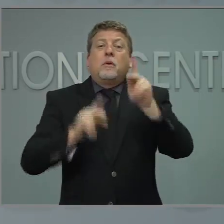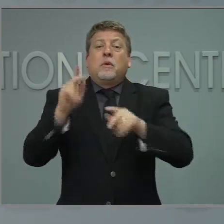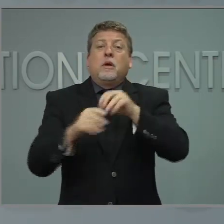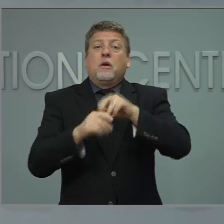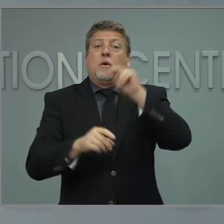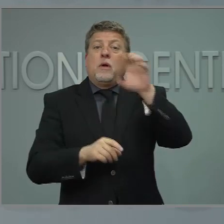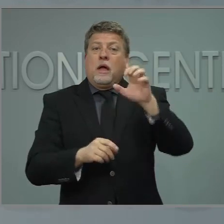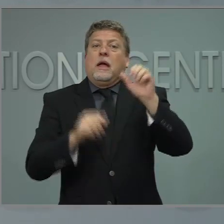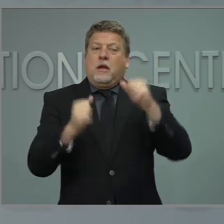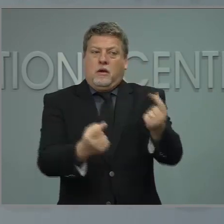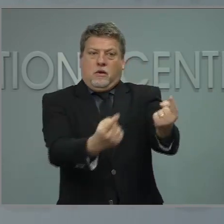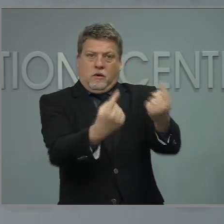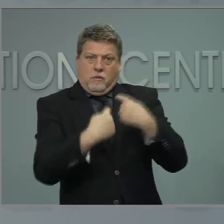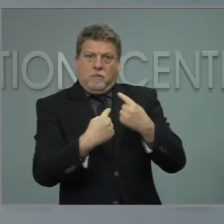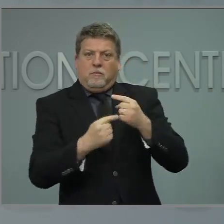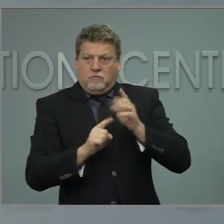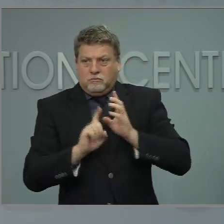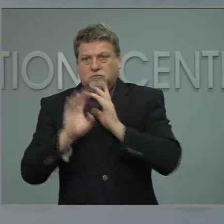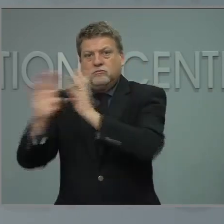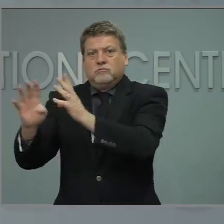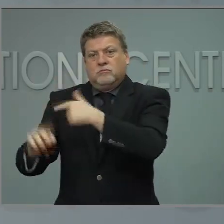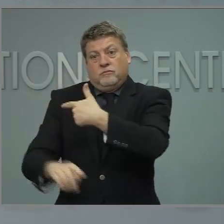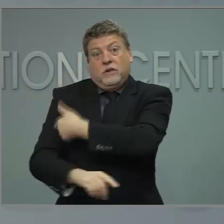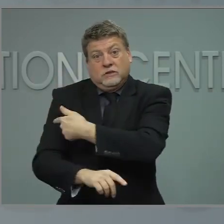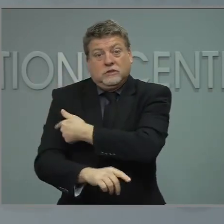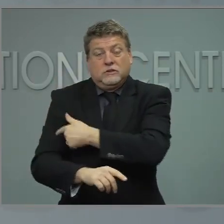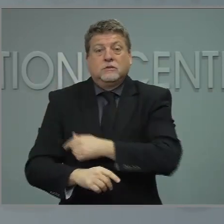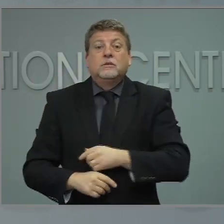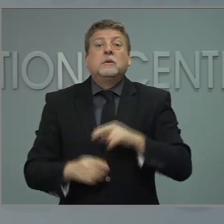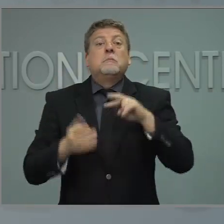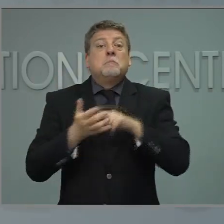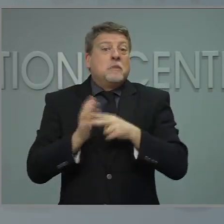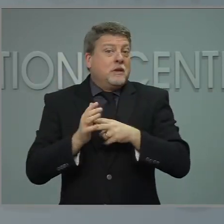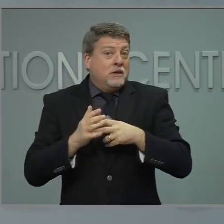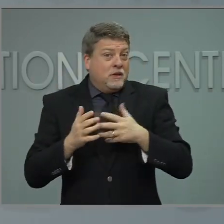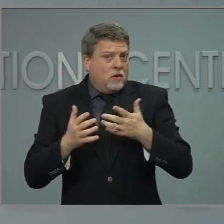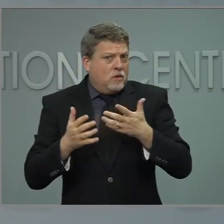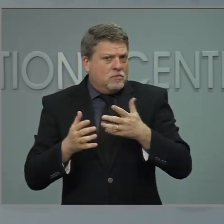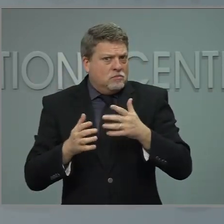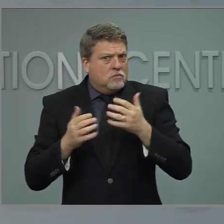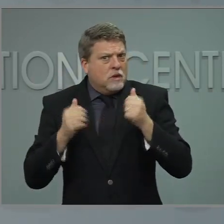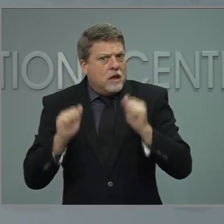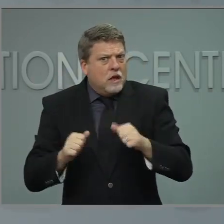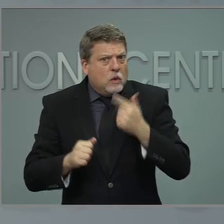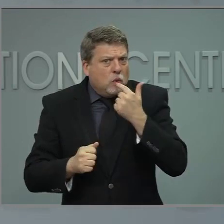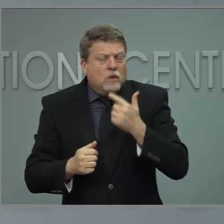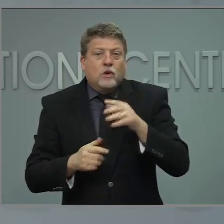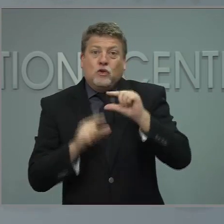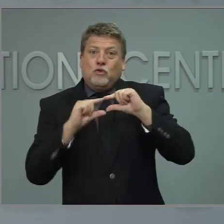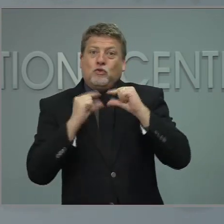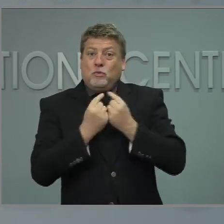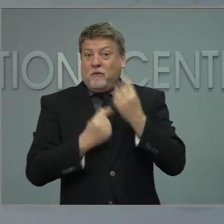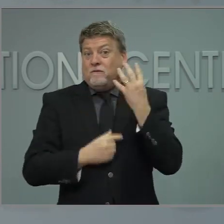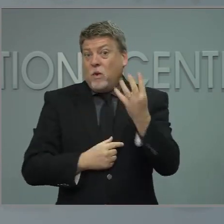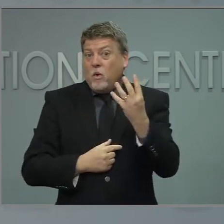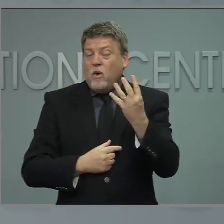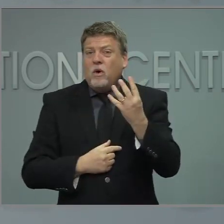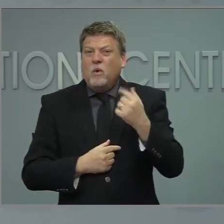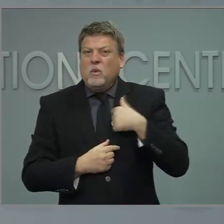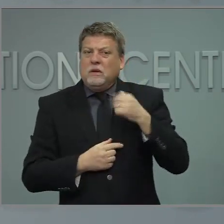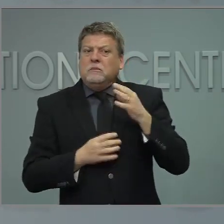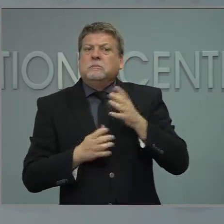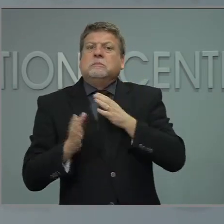of Group 4 on March 31st. This includes essential workers and commercial services such as